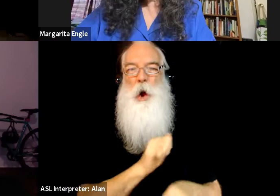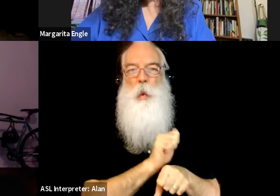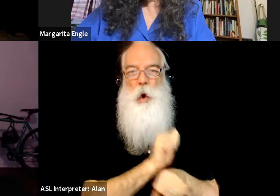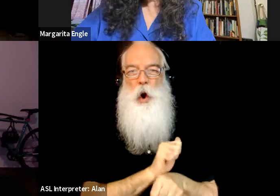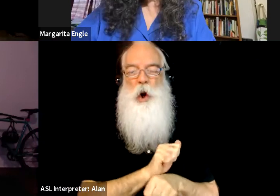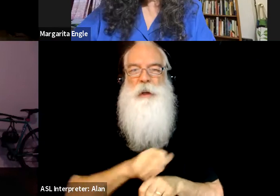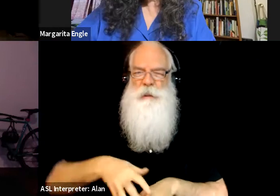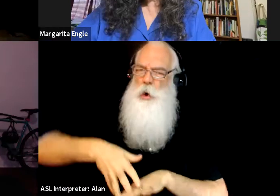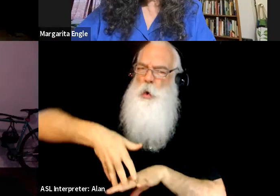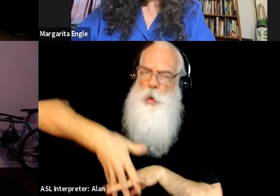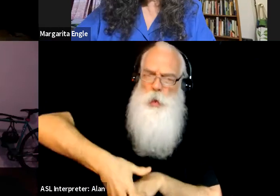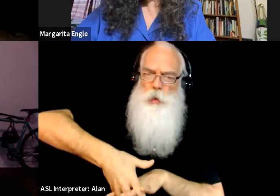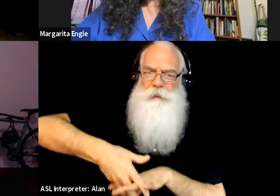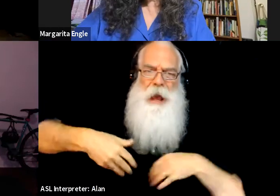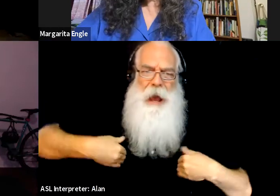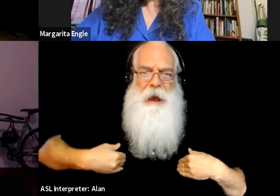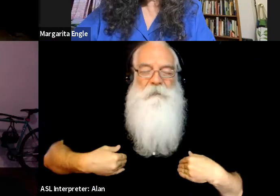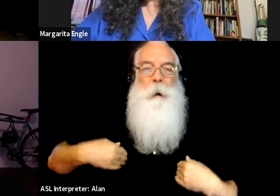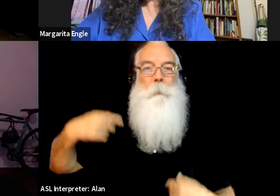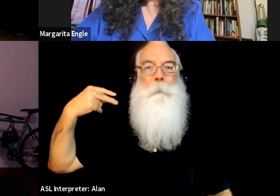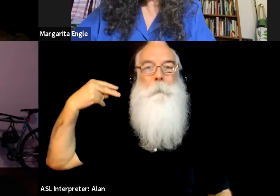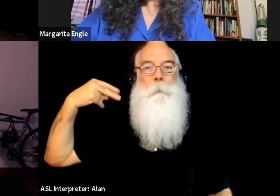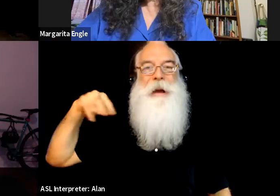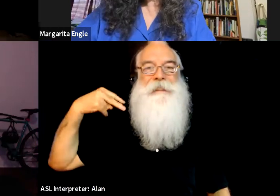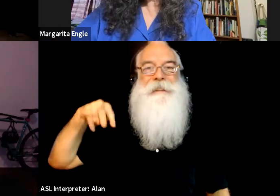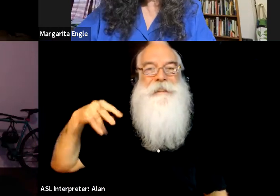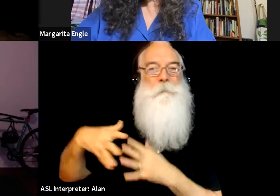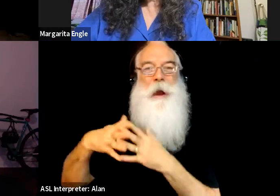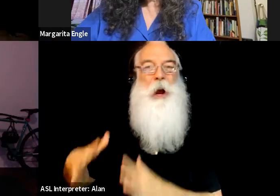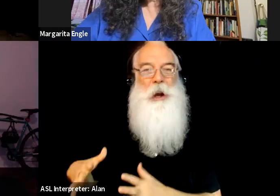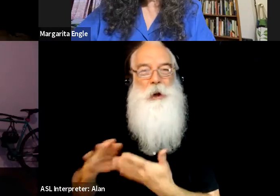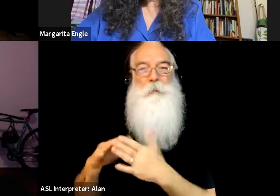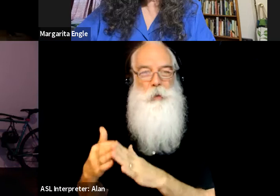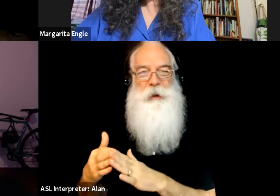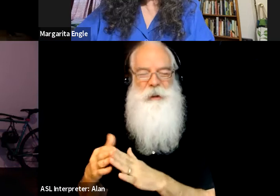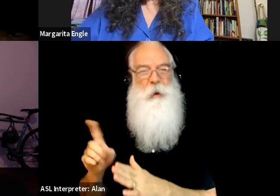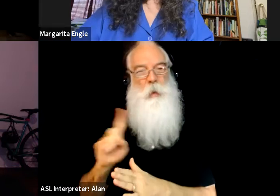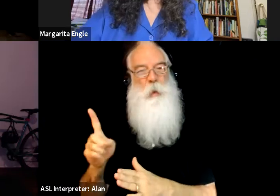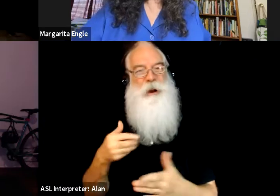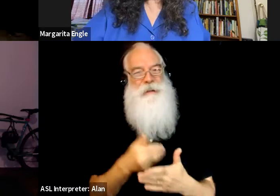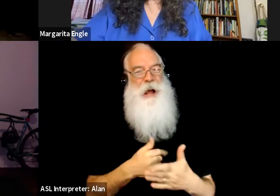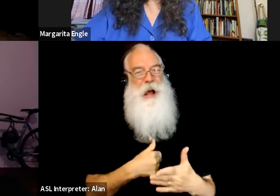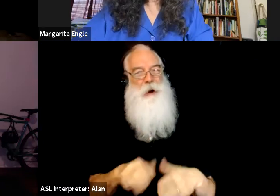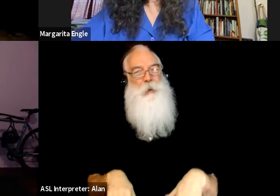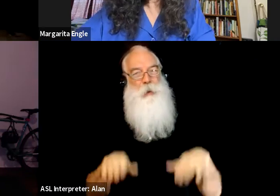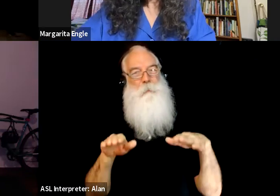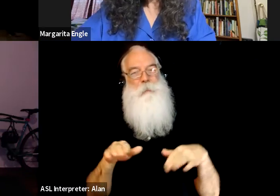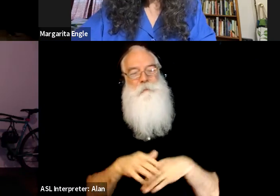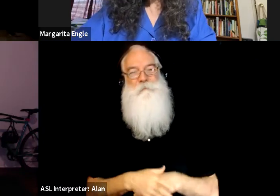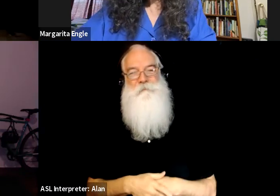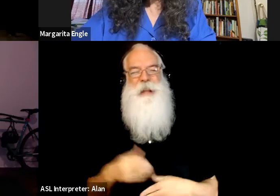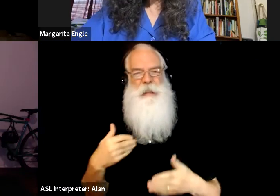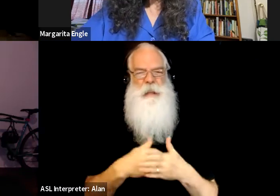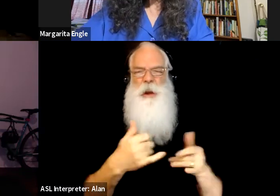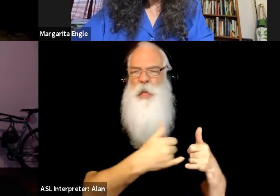South Texas on the border where I grew up and where I still live. And, and it's also, you know, a lot of times drawing from my own